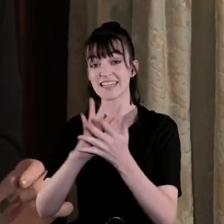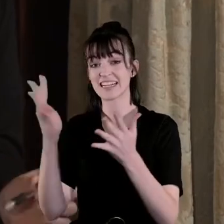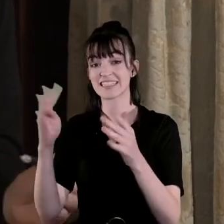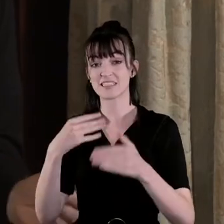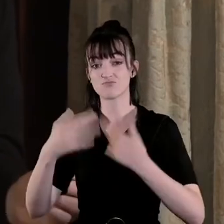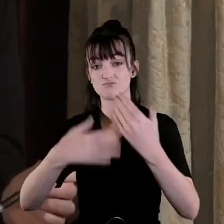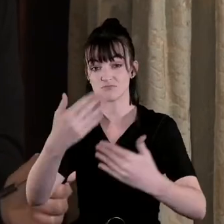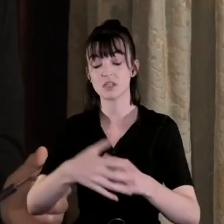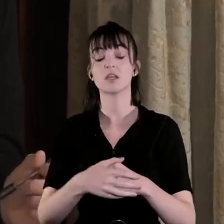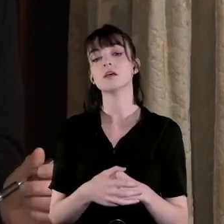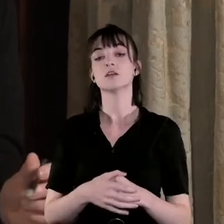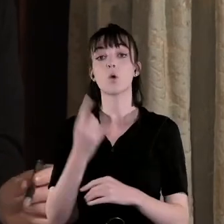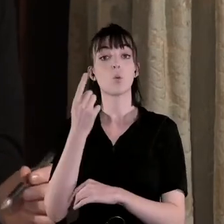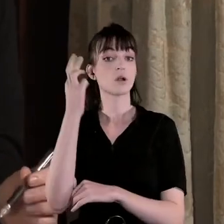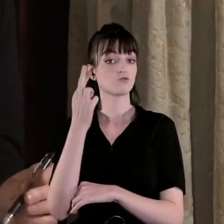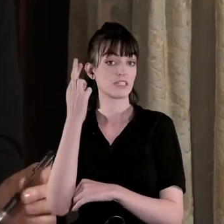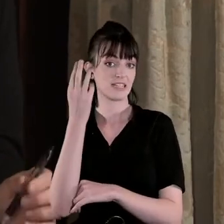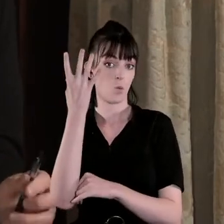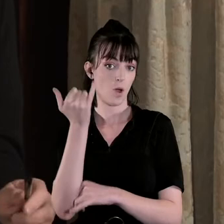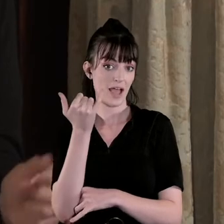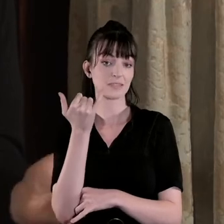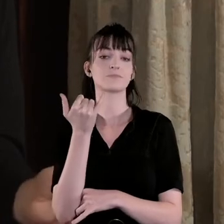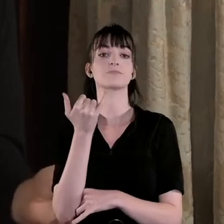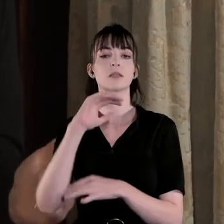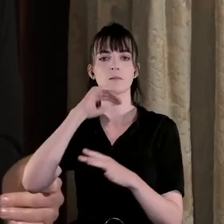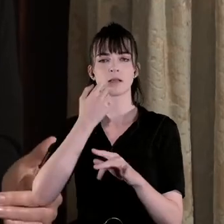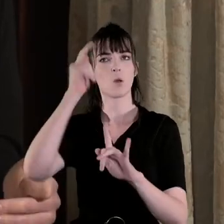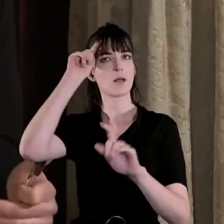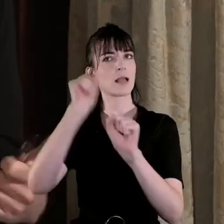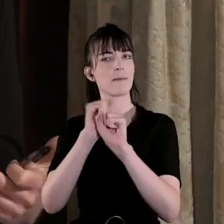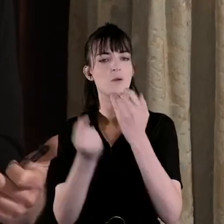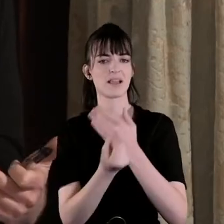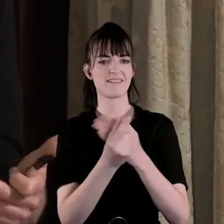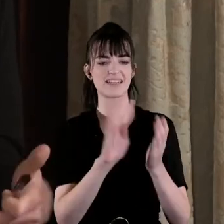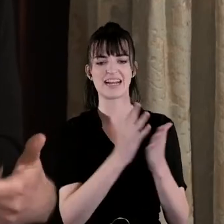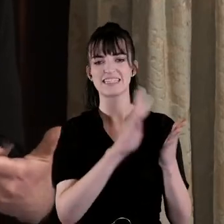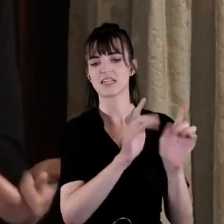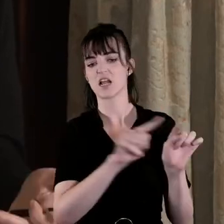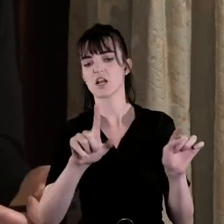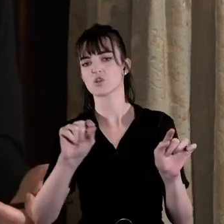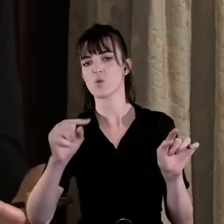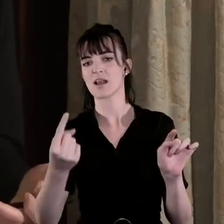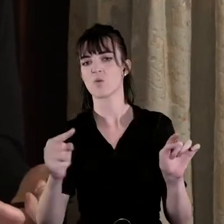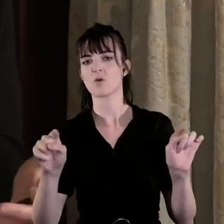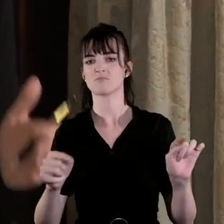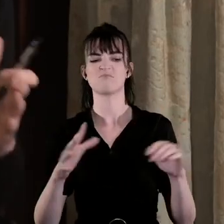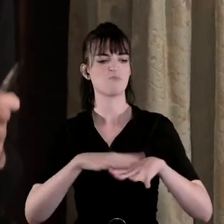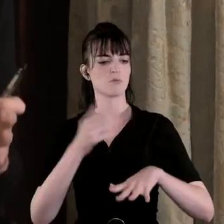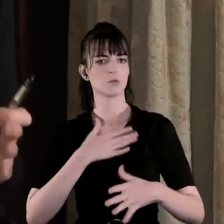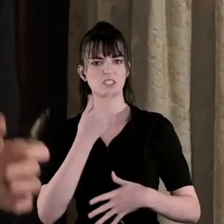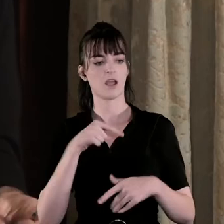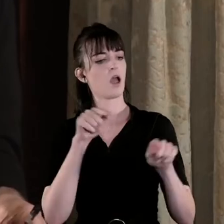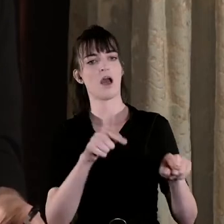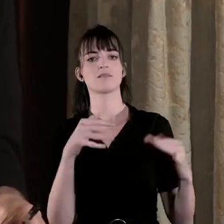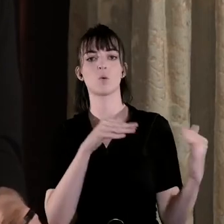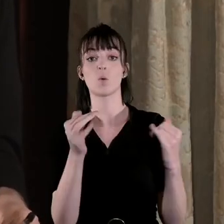and I think one reason for this is that we think of the events of 1919 to 21 primarily as a war of independence as a kind